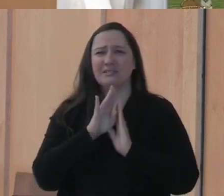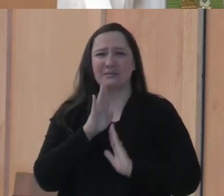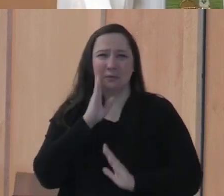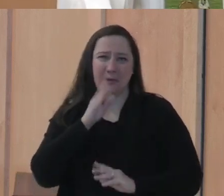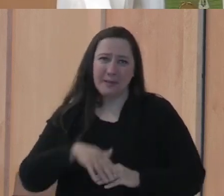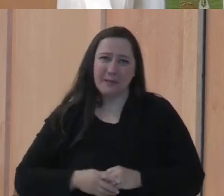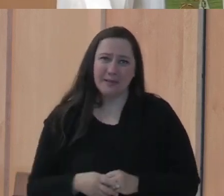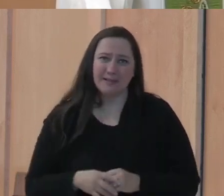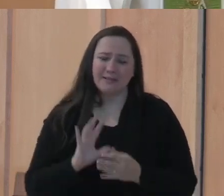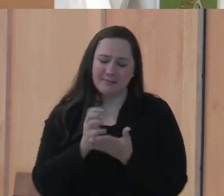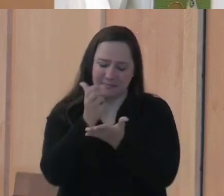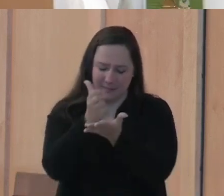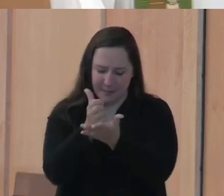Amen.